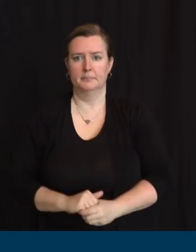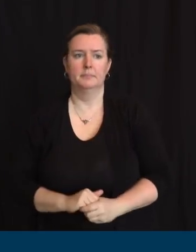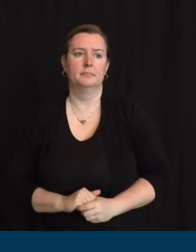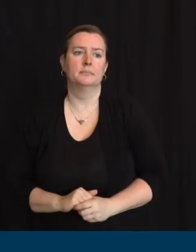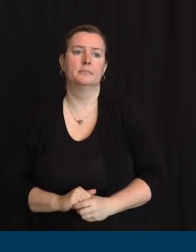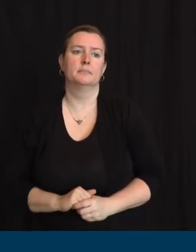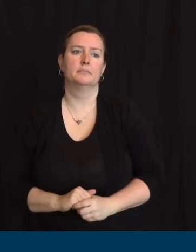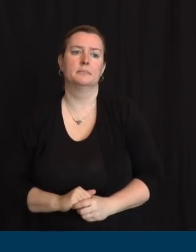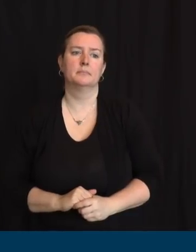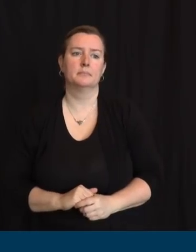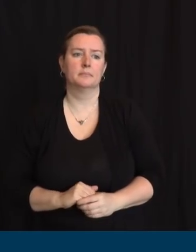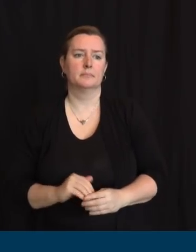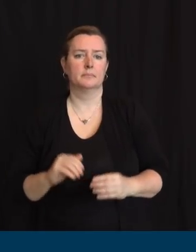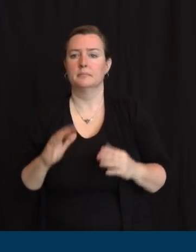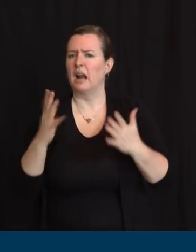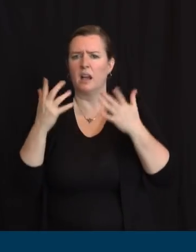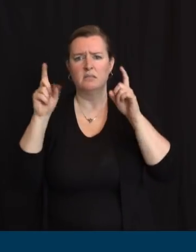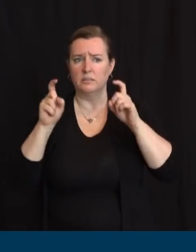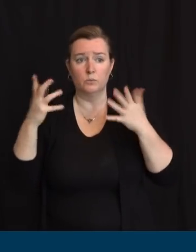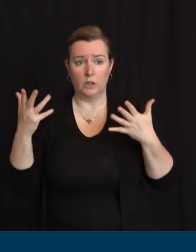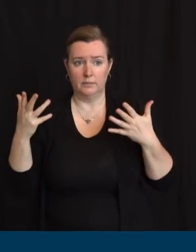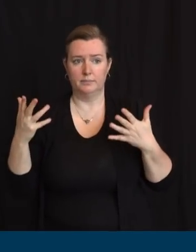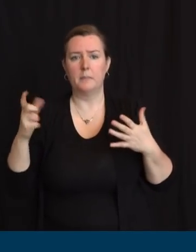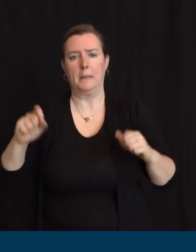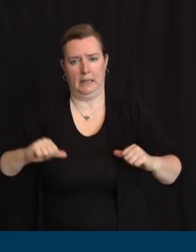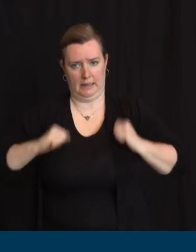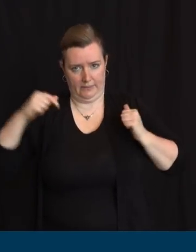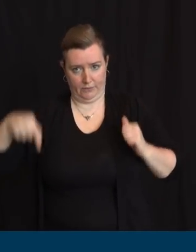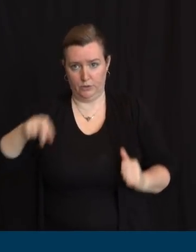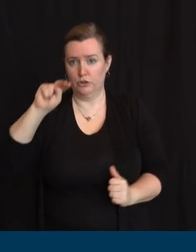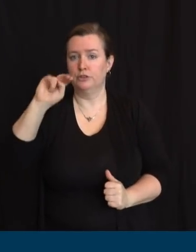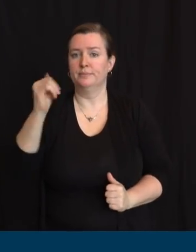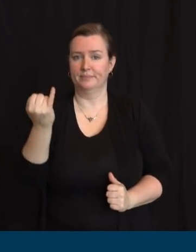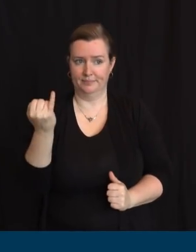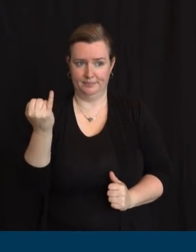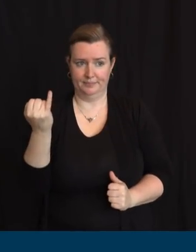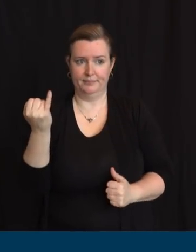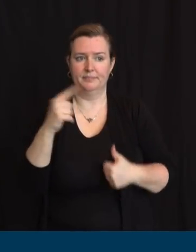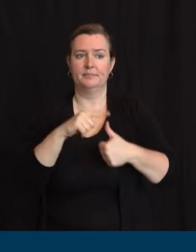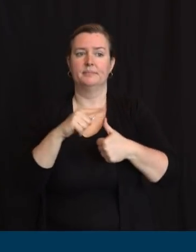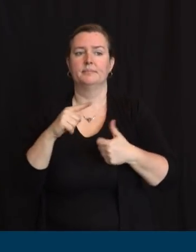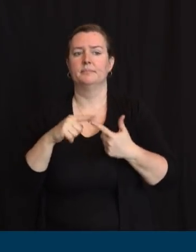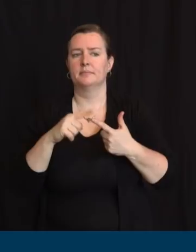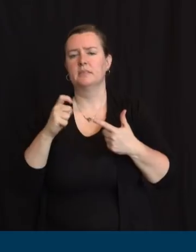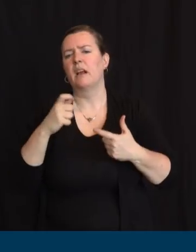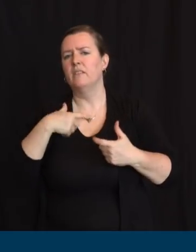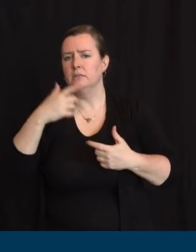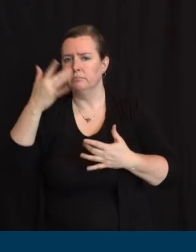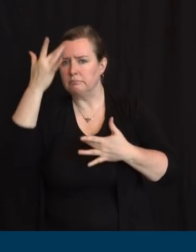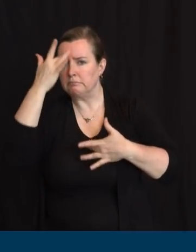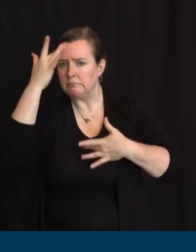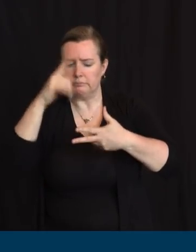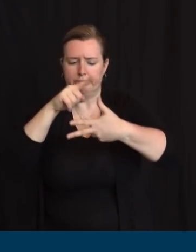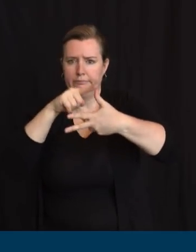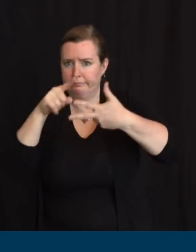you must be a New Jersey resident, and you must be exhibiting signs of respiratory illness. The Bergen Community College